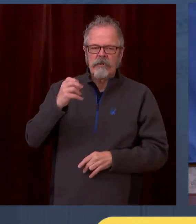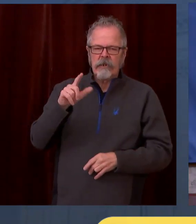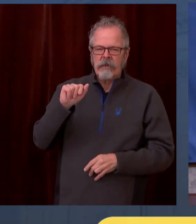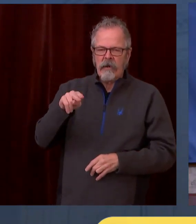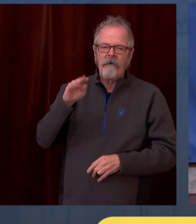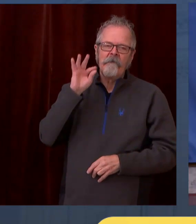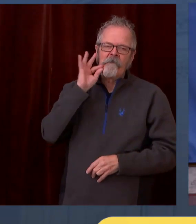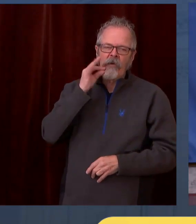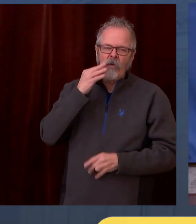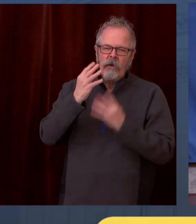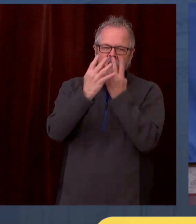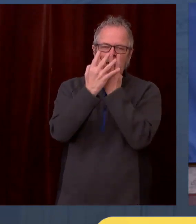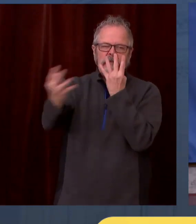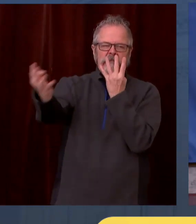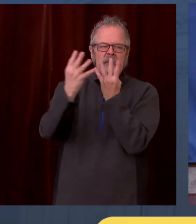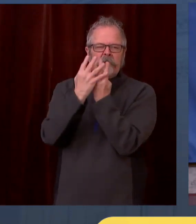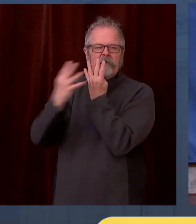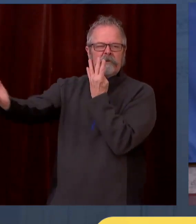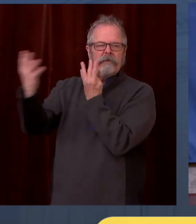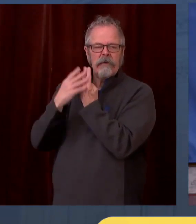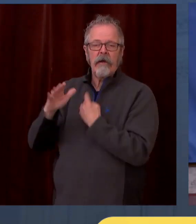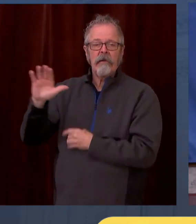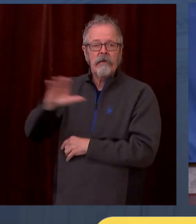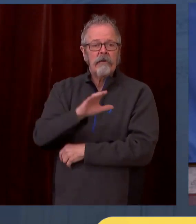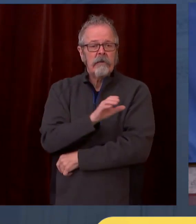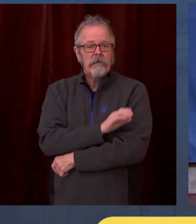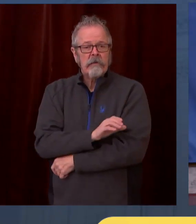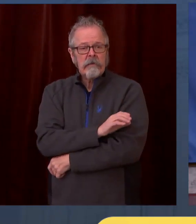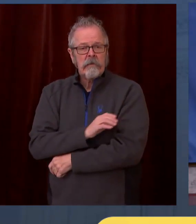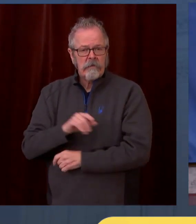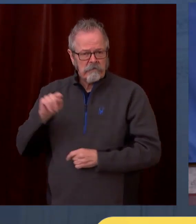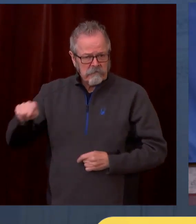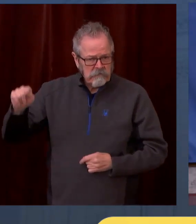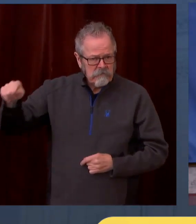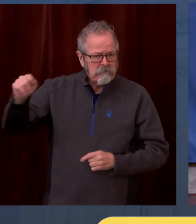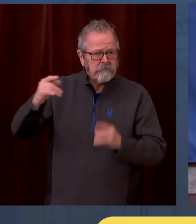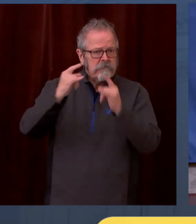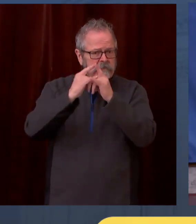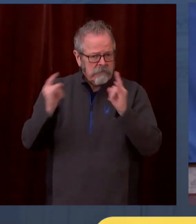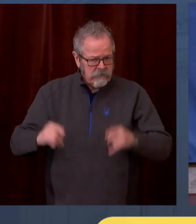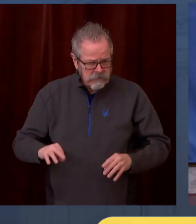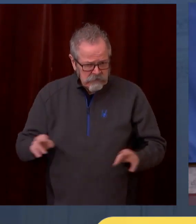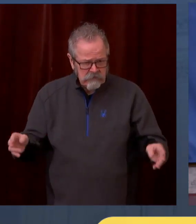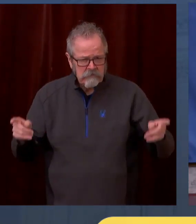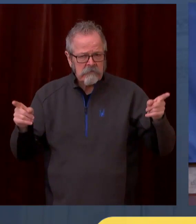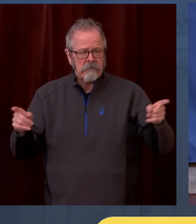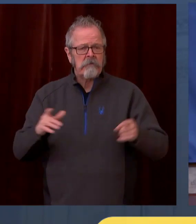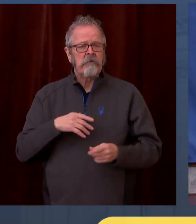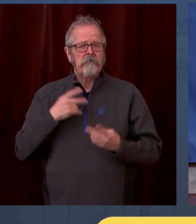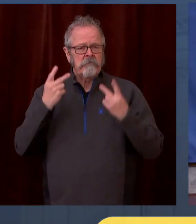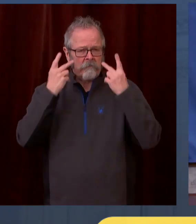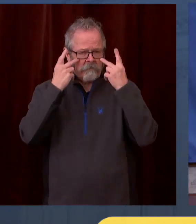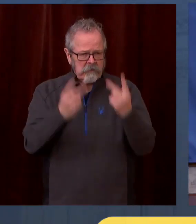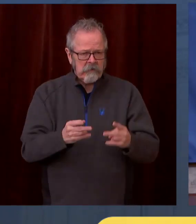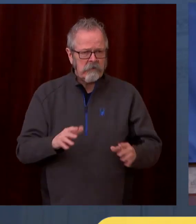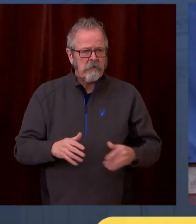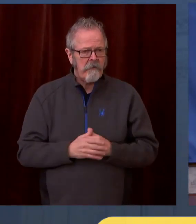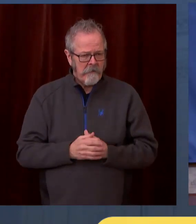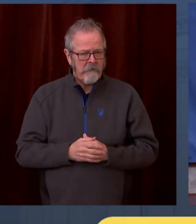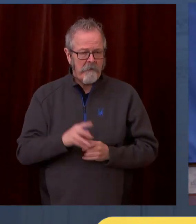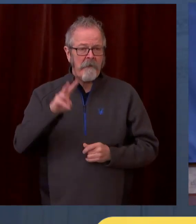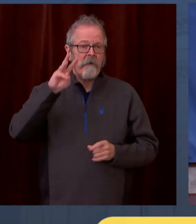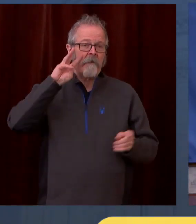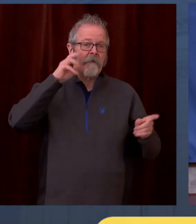went. The Wenatchee max vaccination site also does something that's really important from our